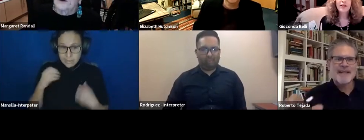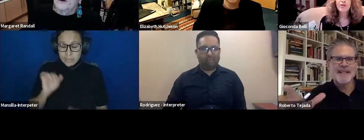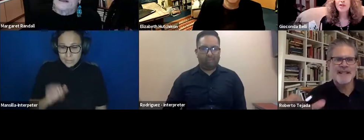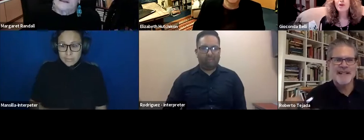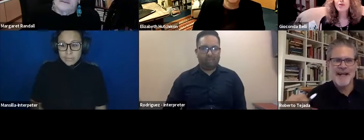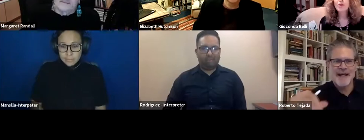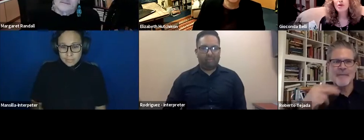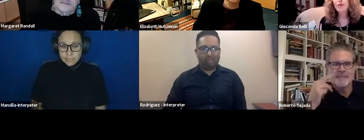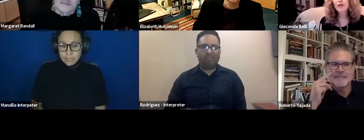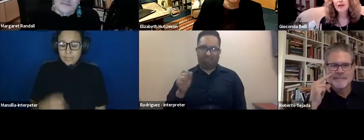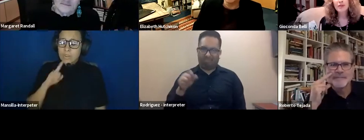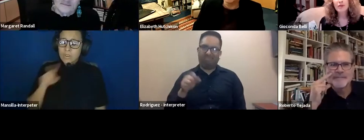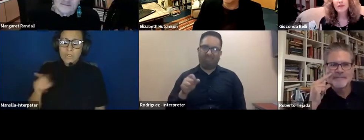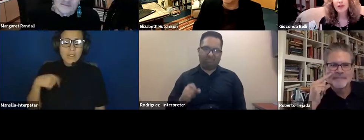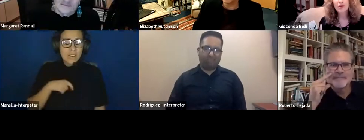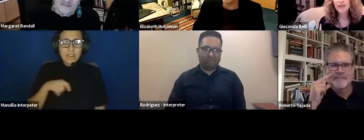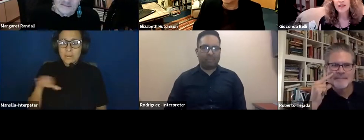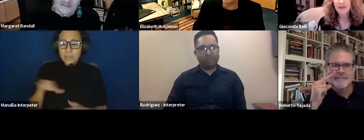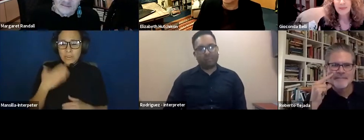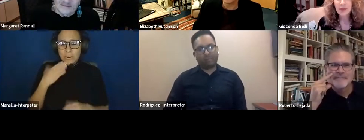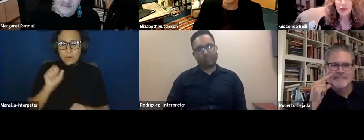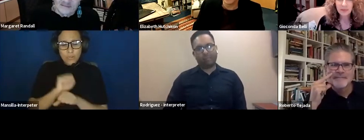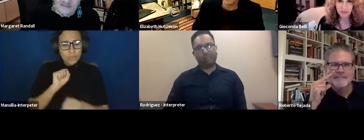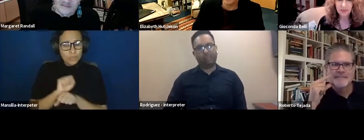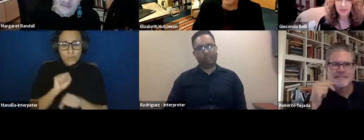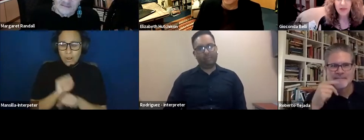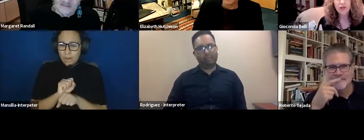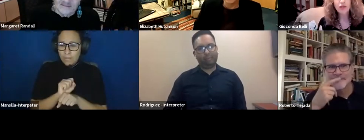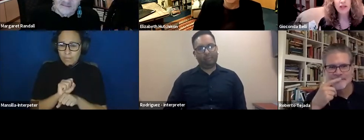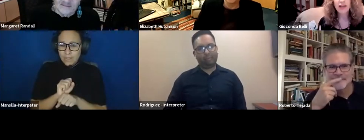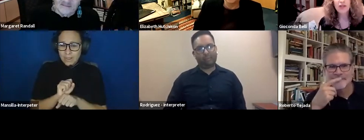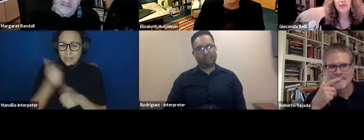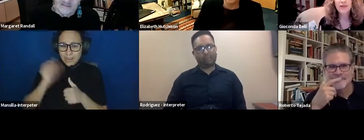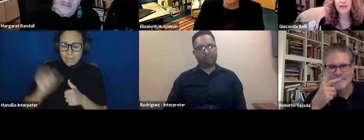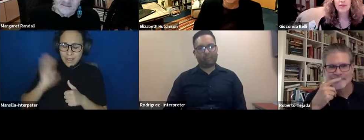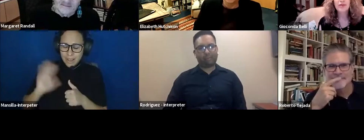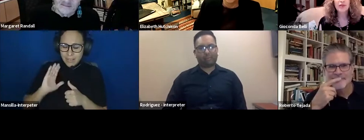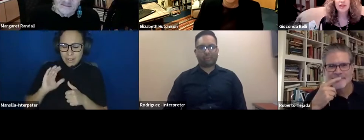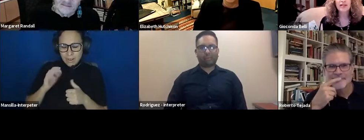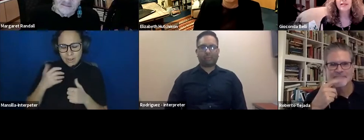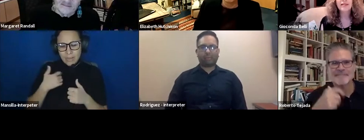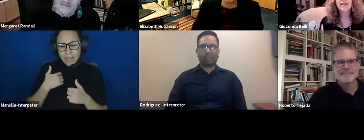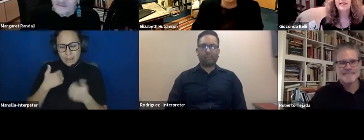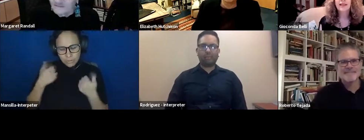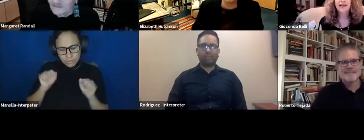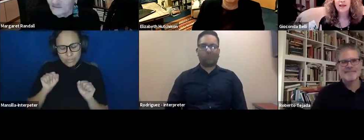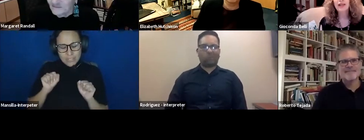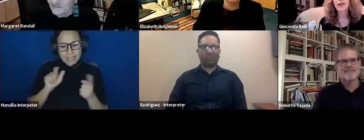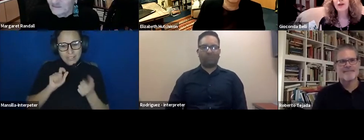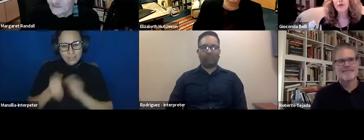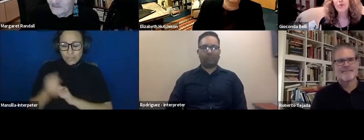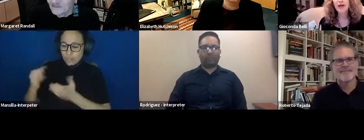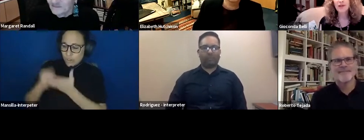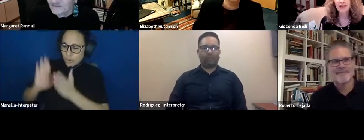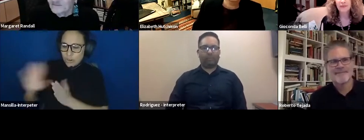No, I did such a good job when I was doing my job as a, you know, trying to change the perception of journalists, that I